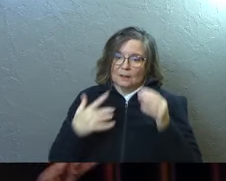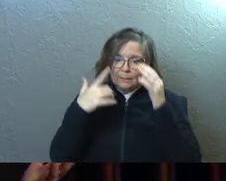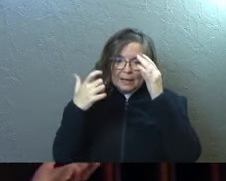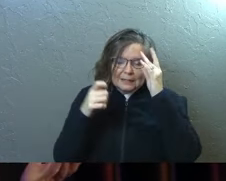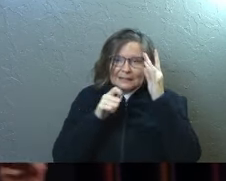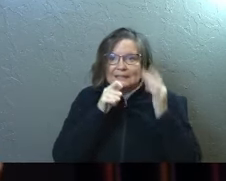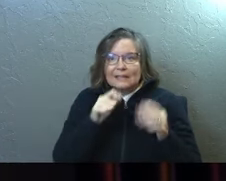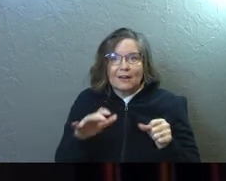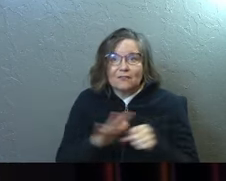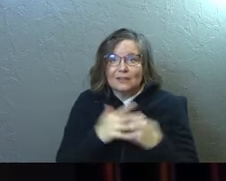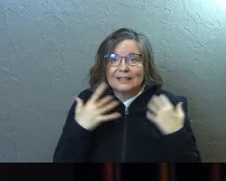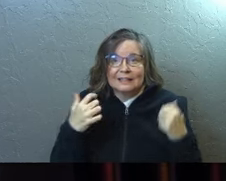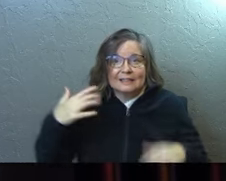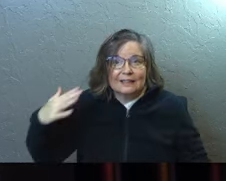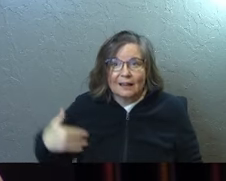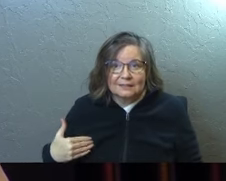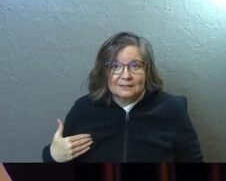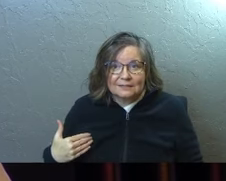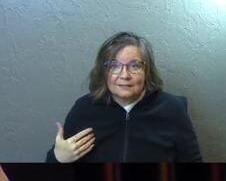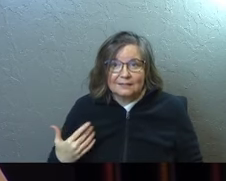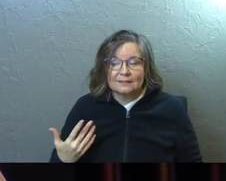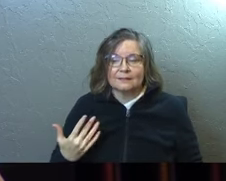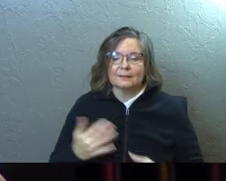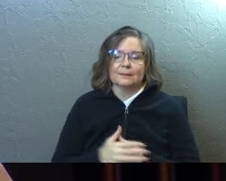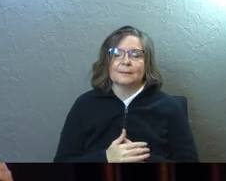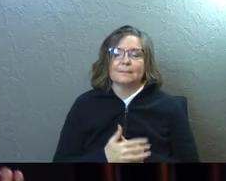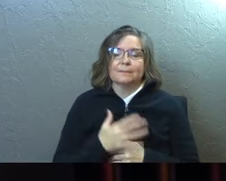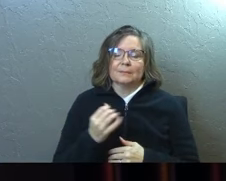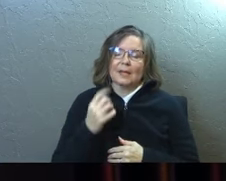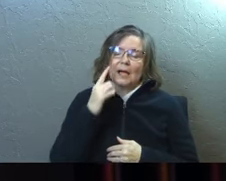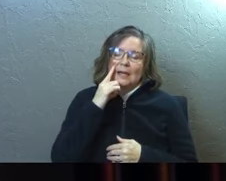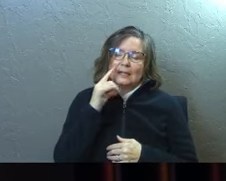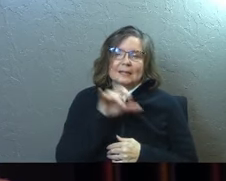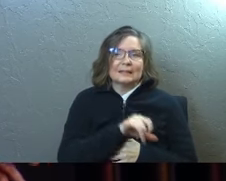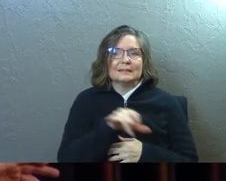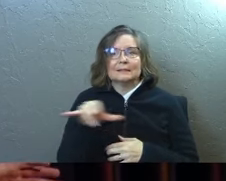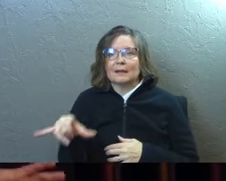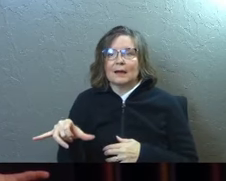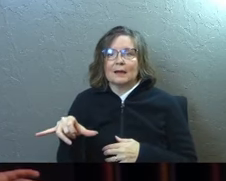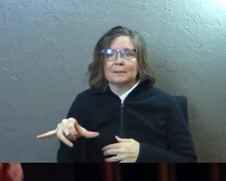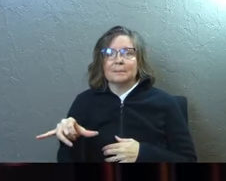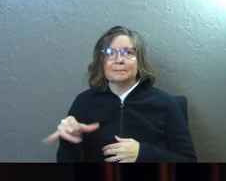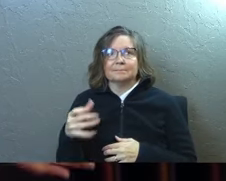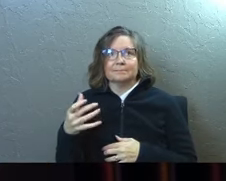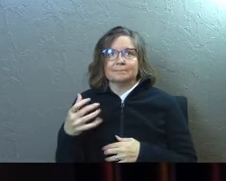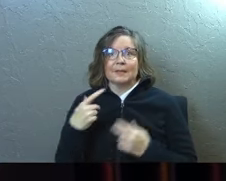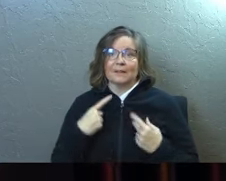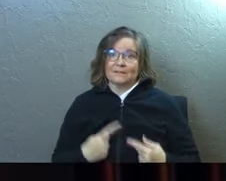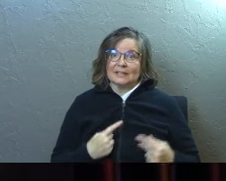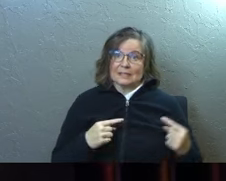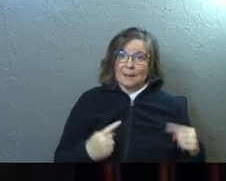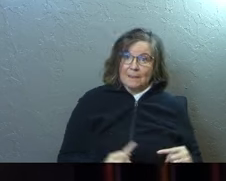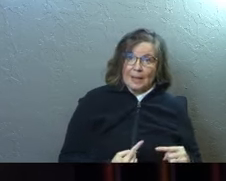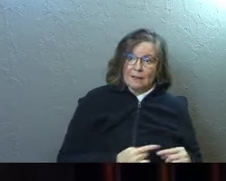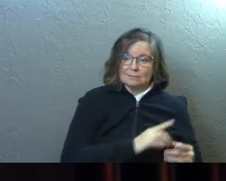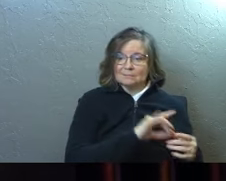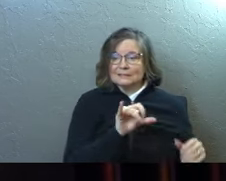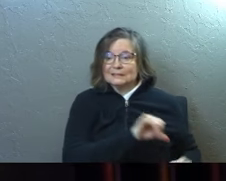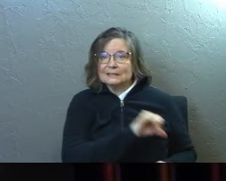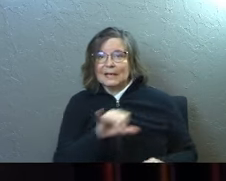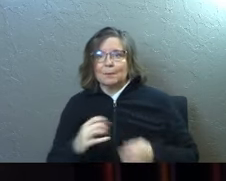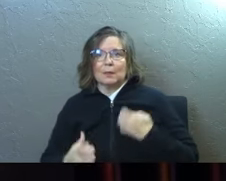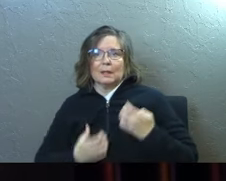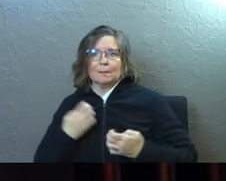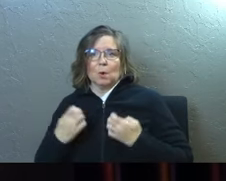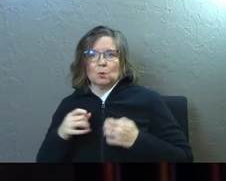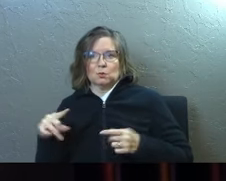Because it's not fully healed yet. And I think the same as a mo or a physical pain, it's with emotional pain.